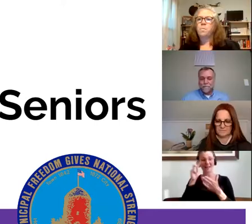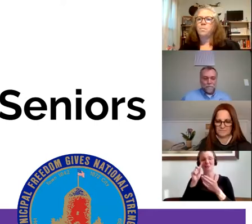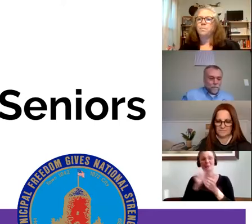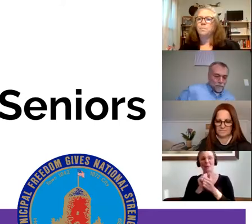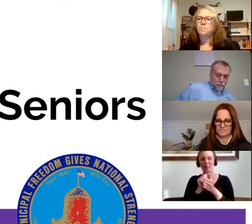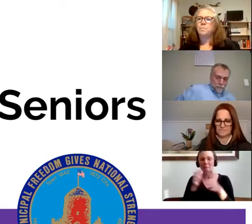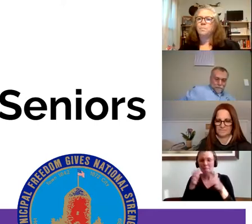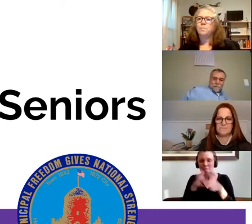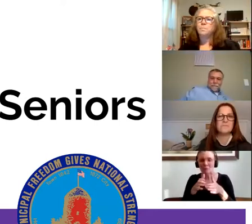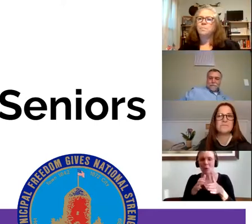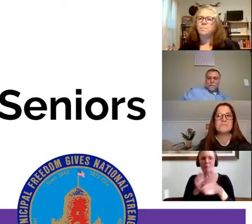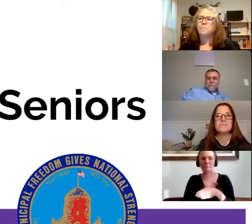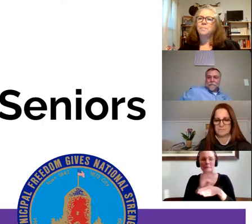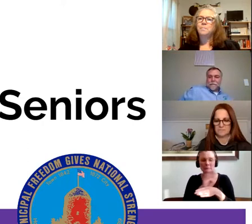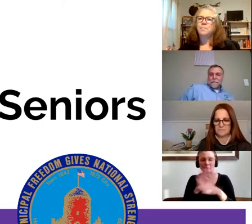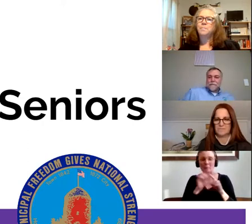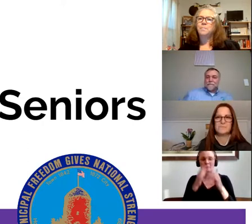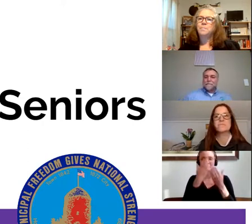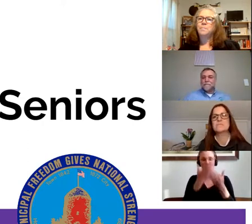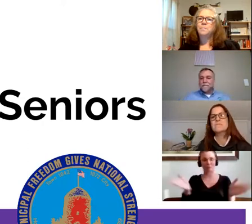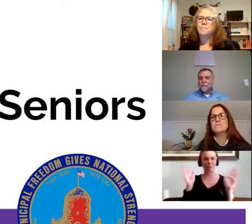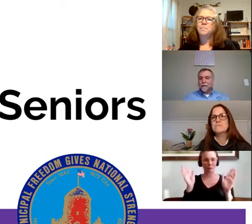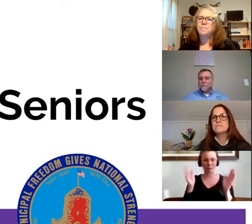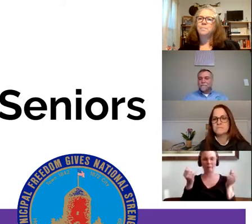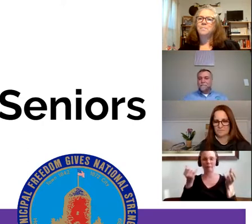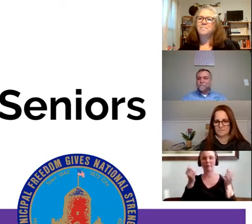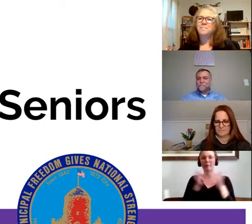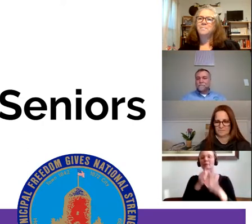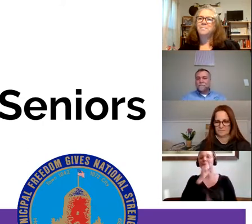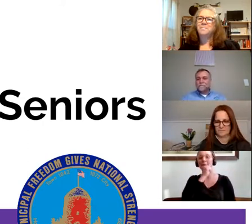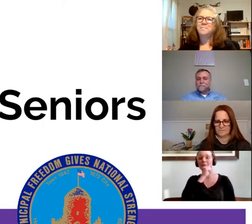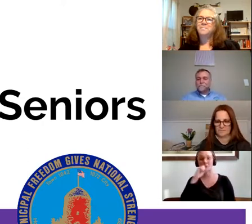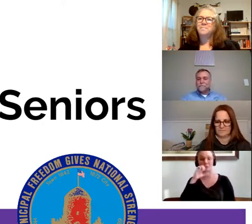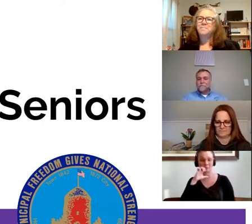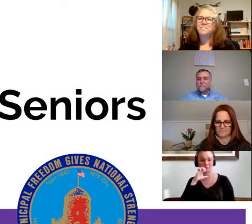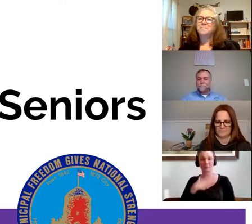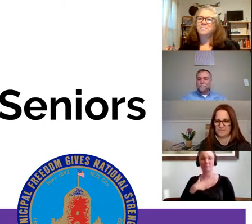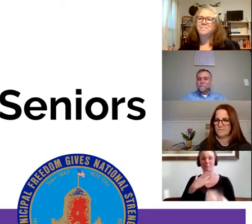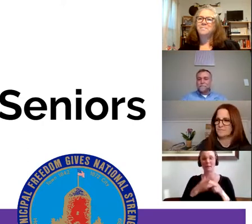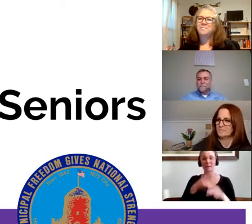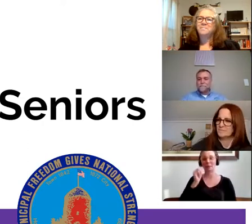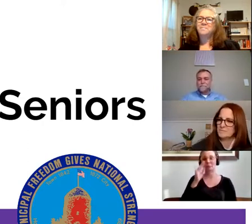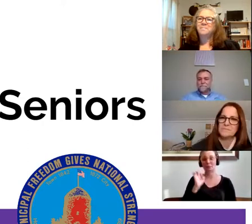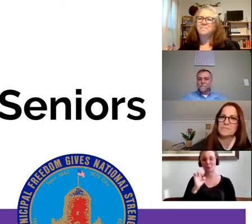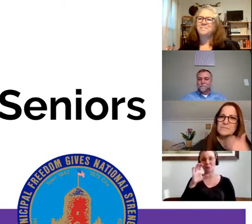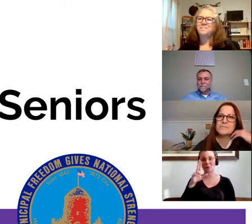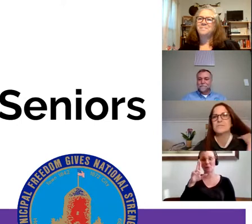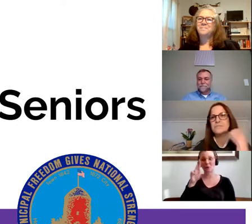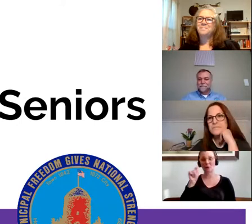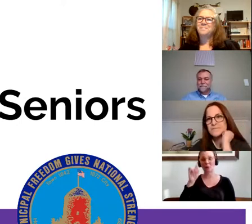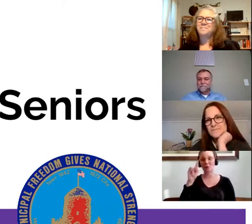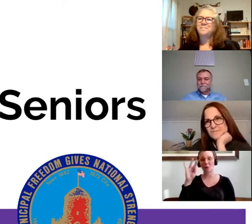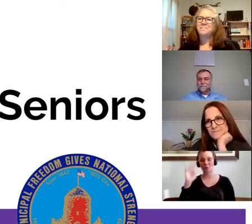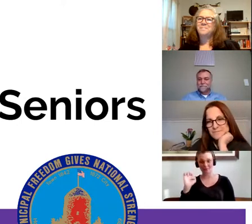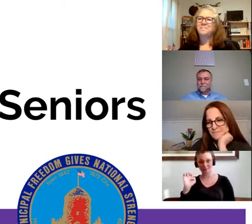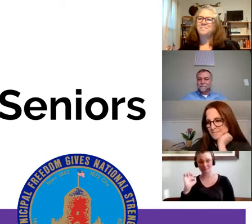but to the general population tonight, we're kicking off with our seniors. And my name is Joe Curtatone. I have the honor and the privilege of being the